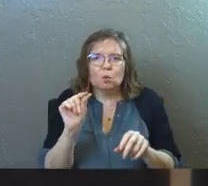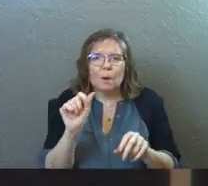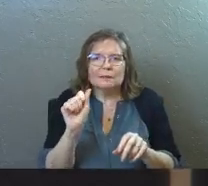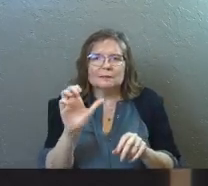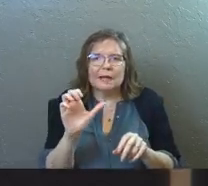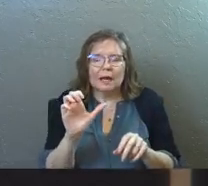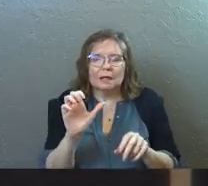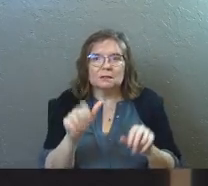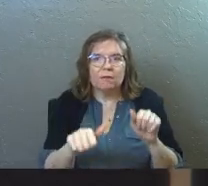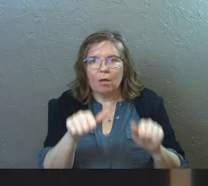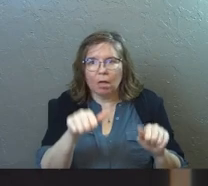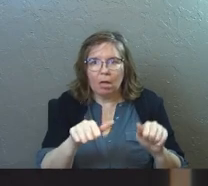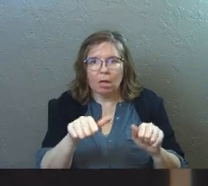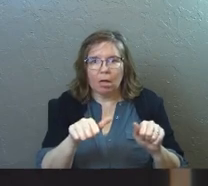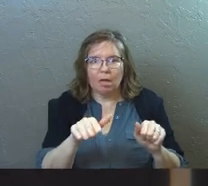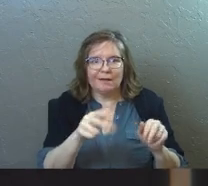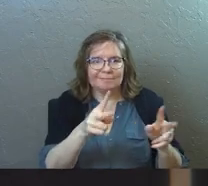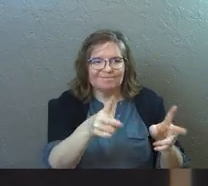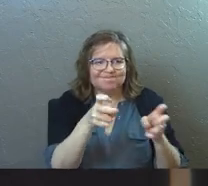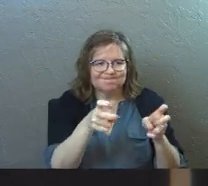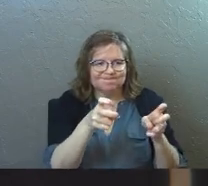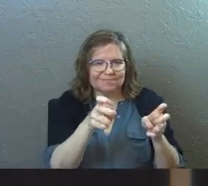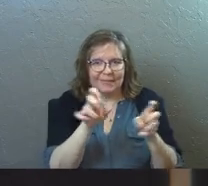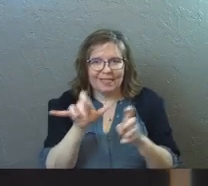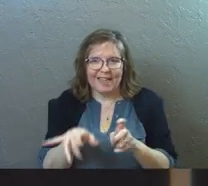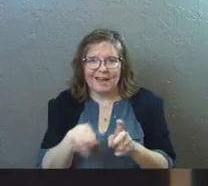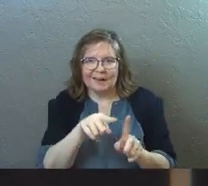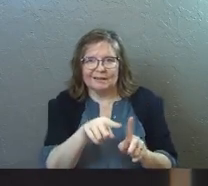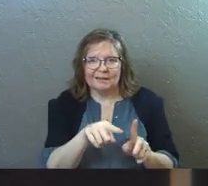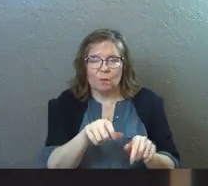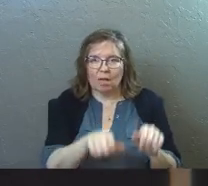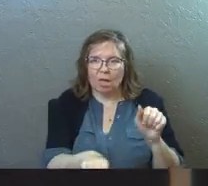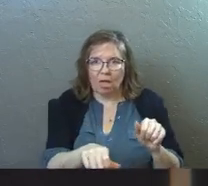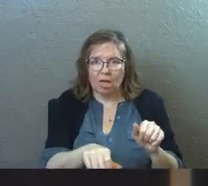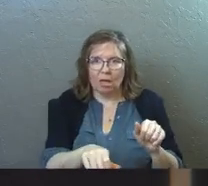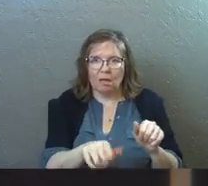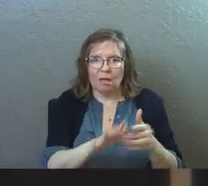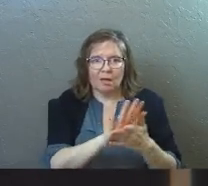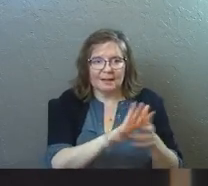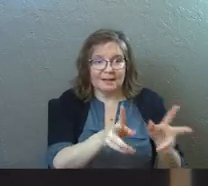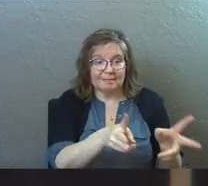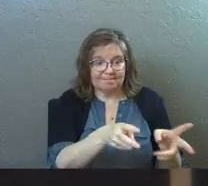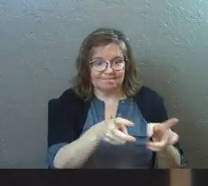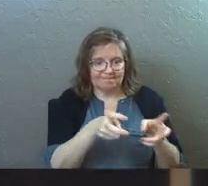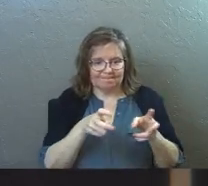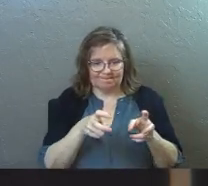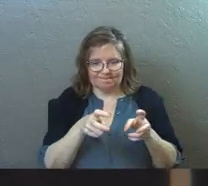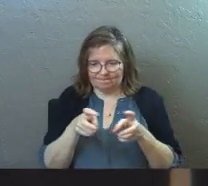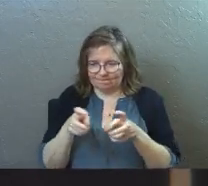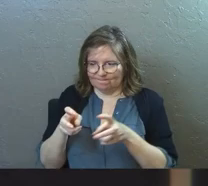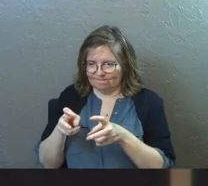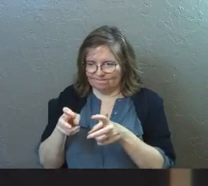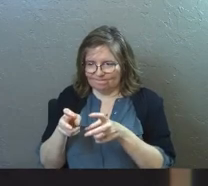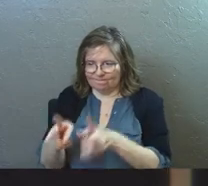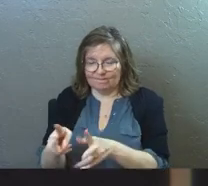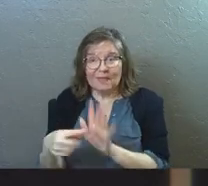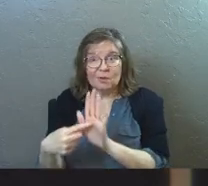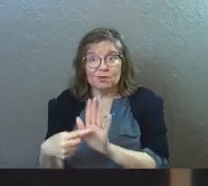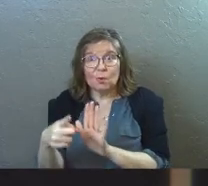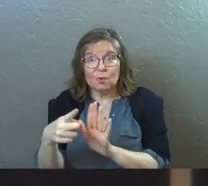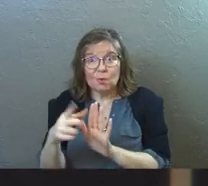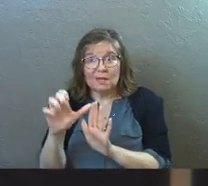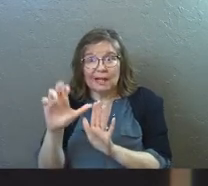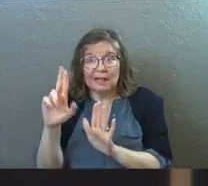seconds in that guy's hour long sermon. And they'll take that and they'll play the clip